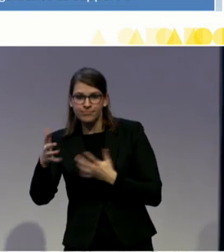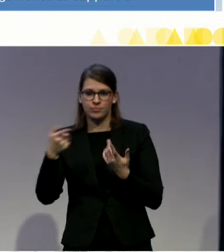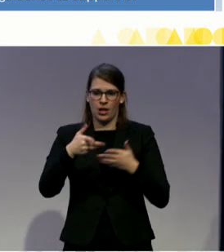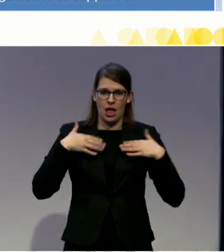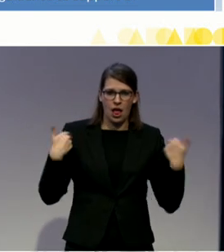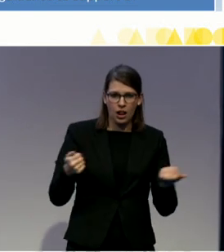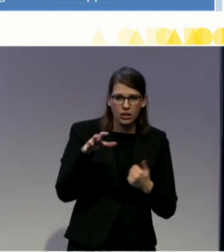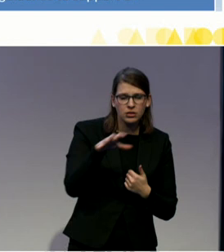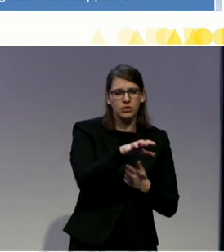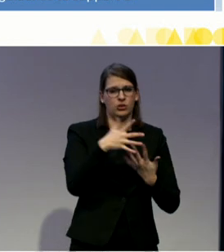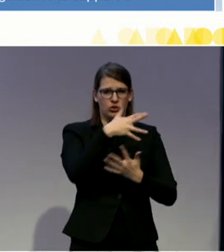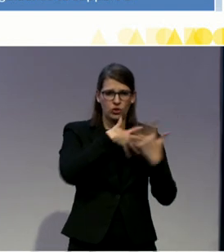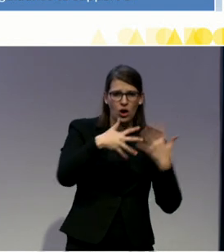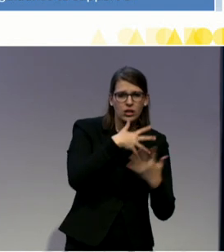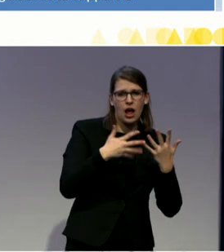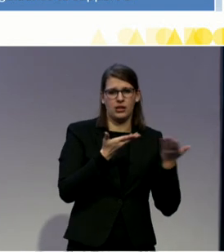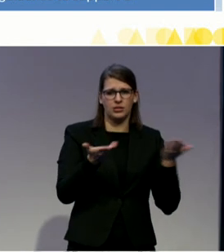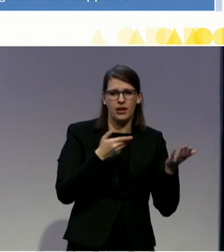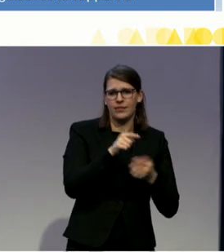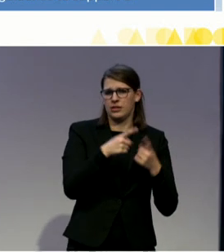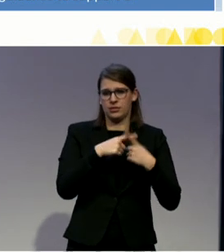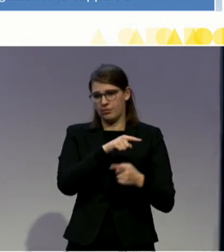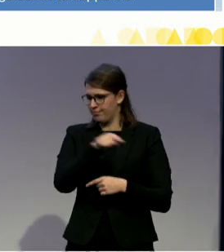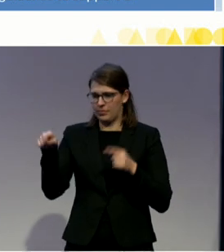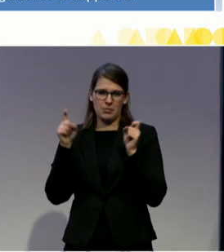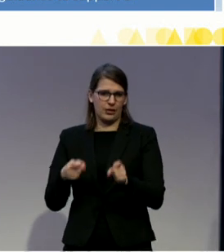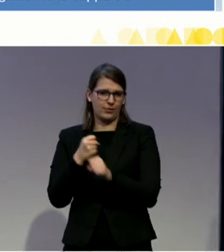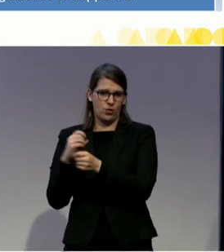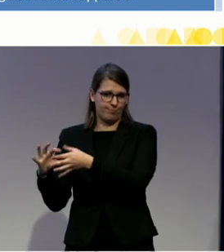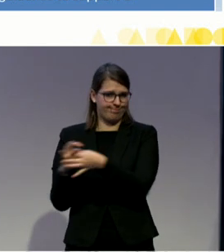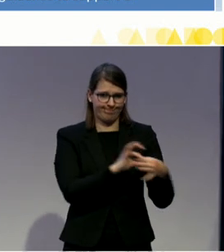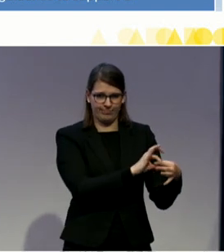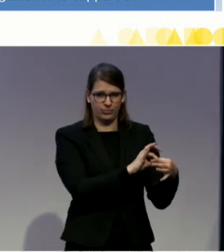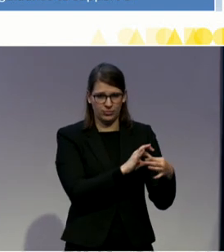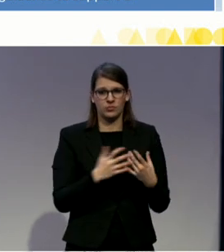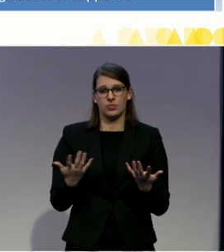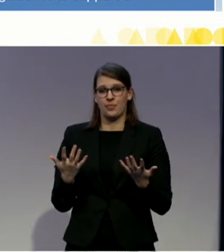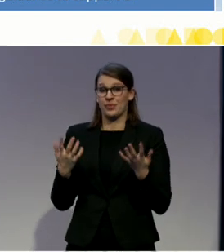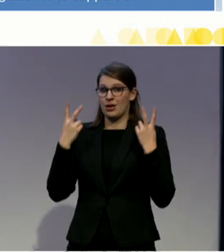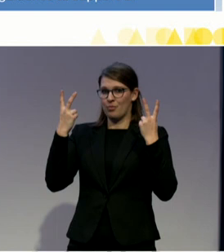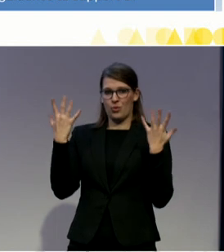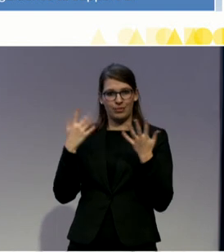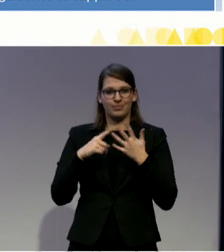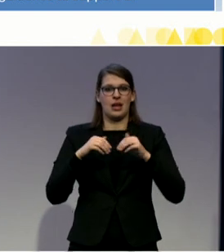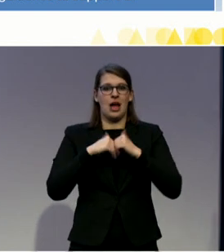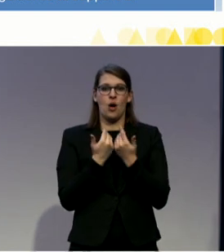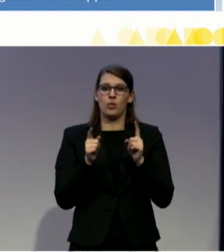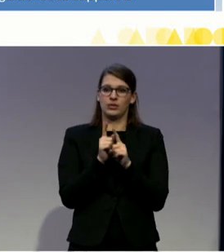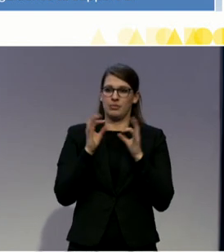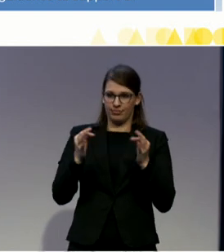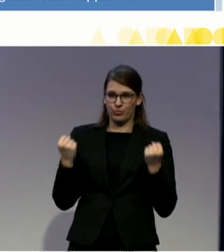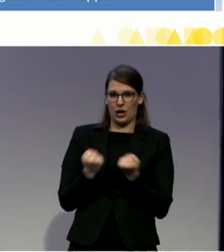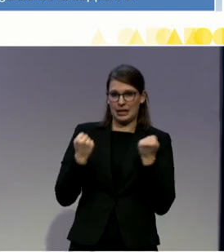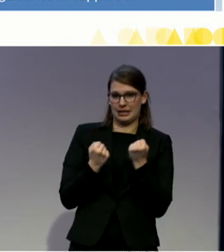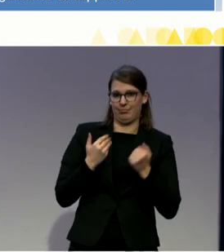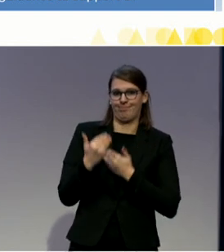Fourthly is the question of the practical organization. So how are actually going to achieve this? And most importantly of all, how are you going